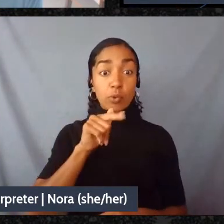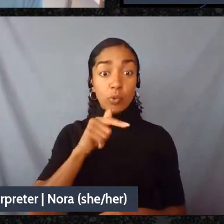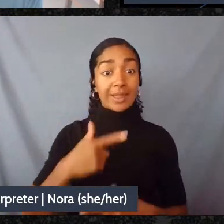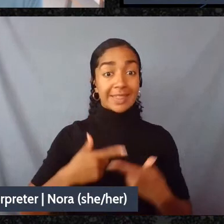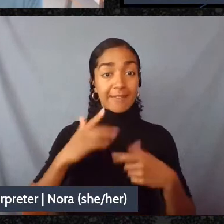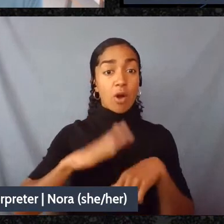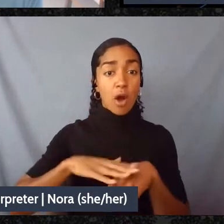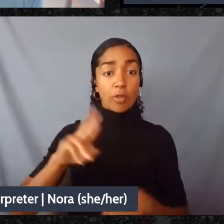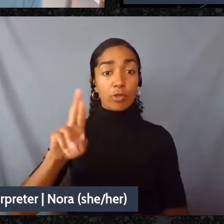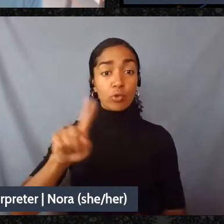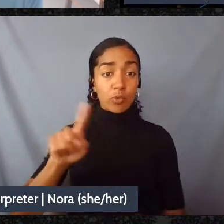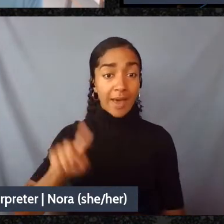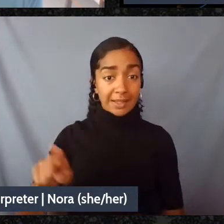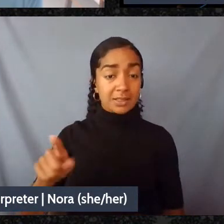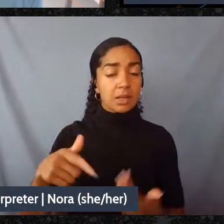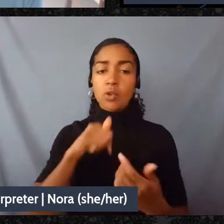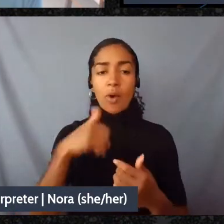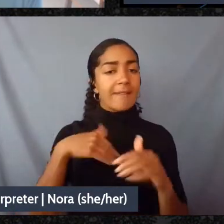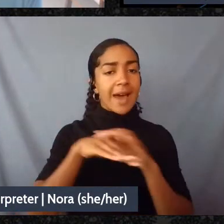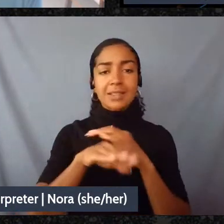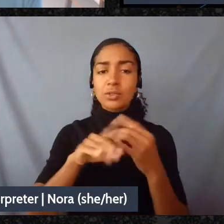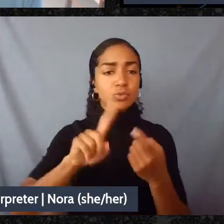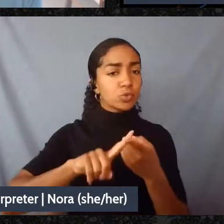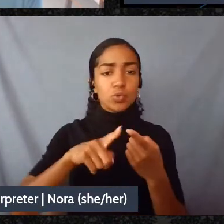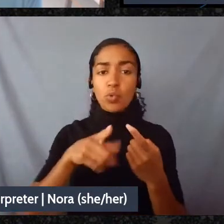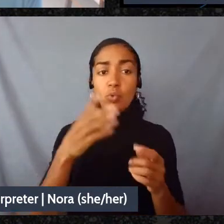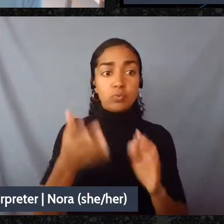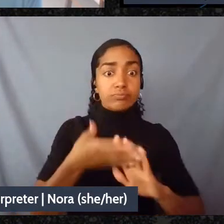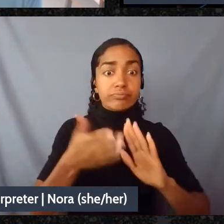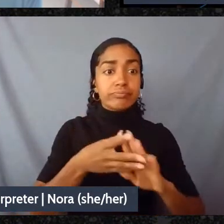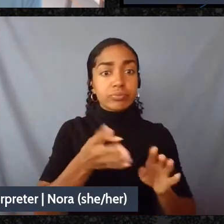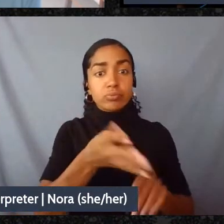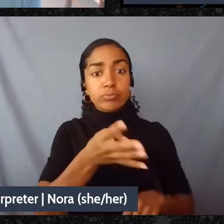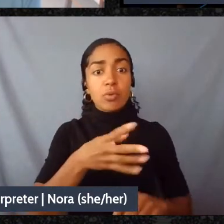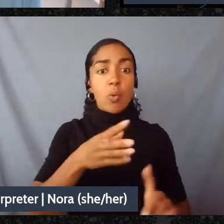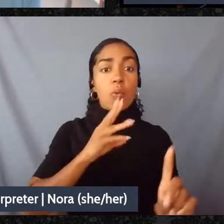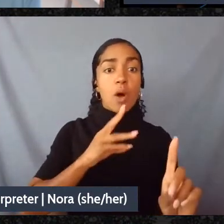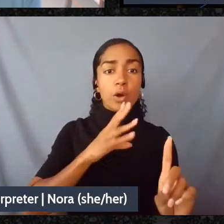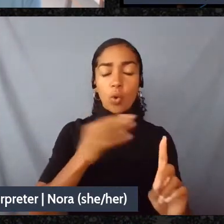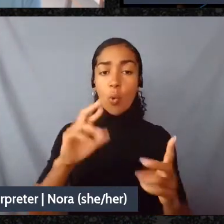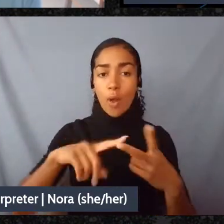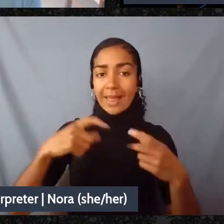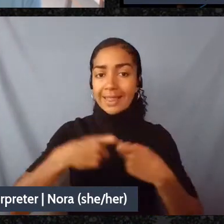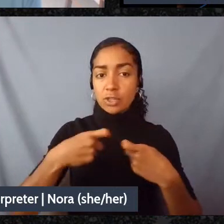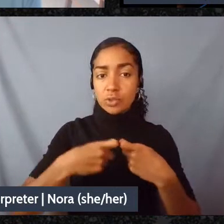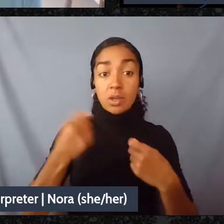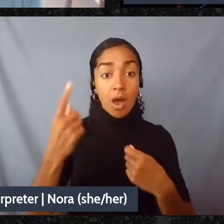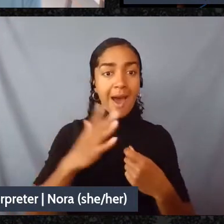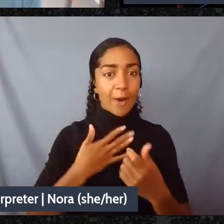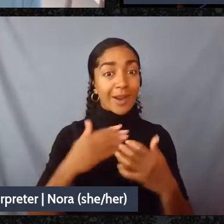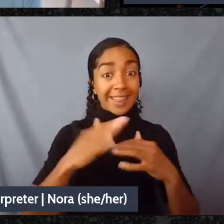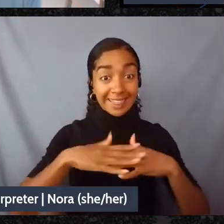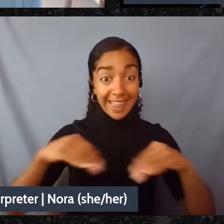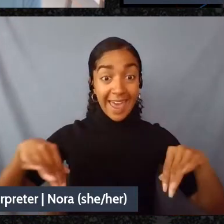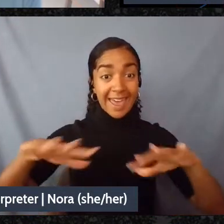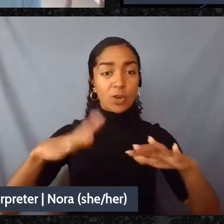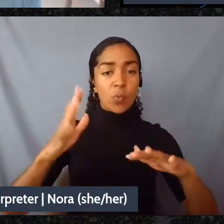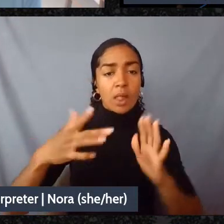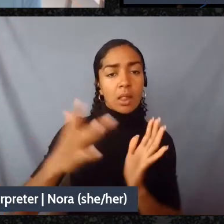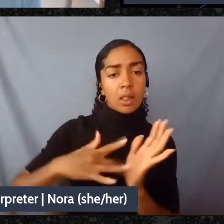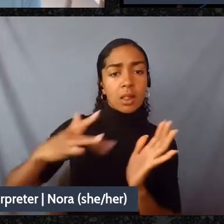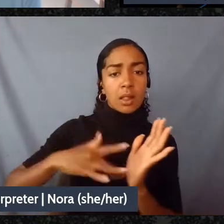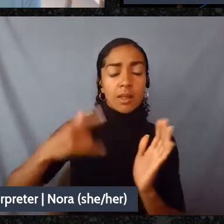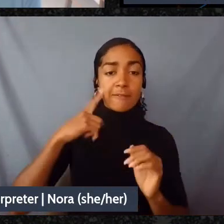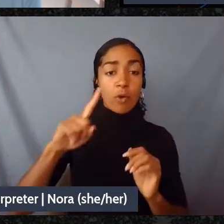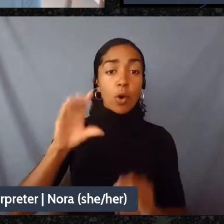reservation don't have access to running water or electricity. Yet our lands are heavily exploited for coal, oil, and gas. So regardless of